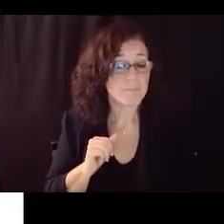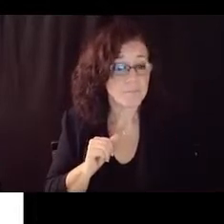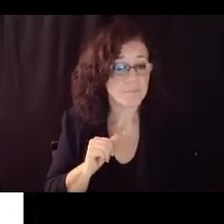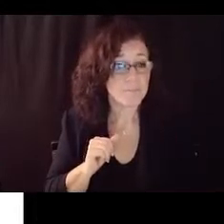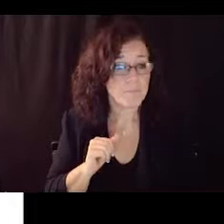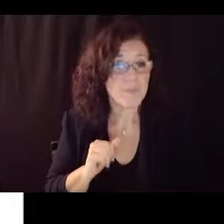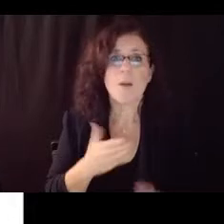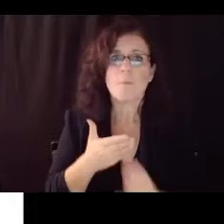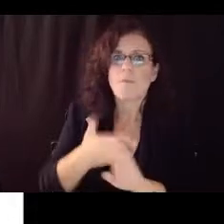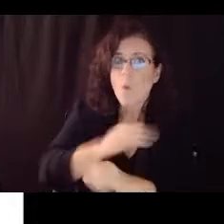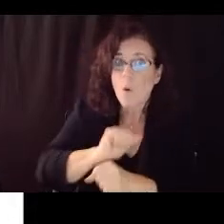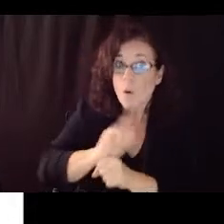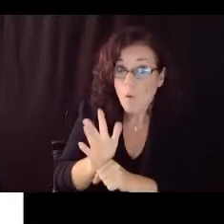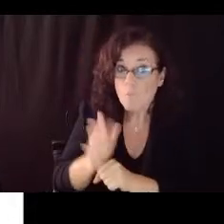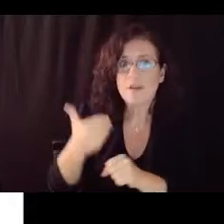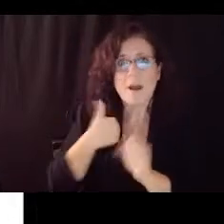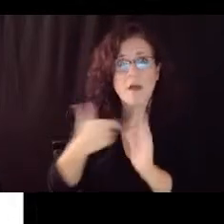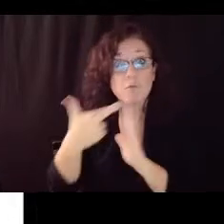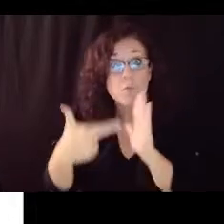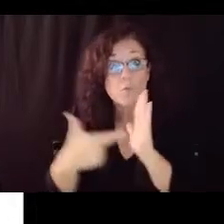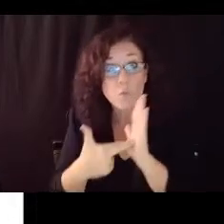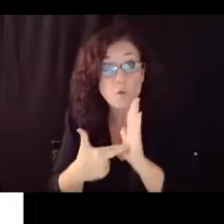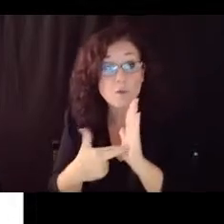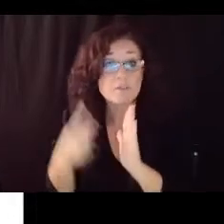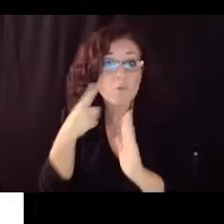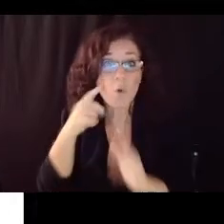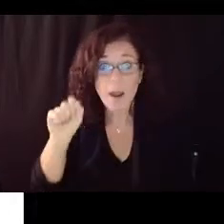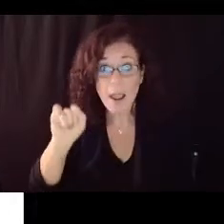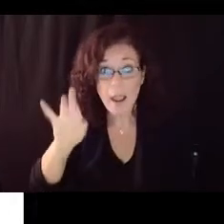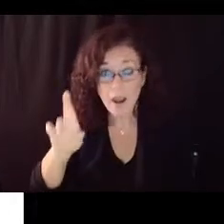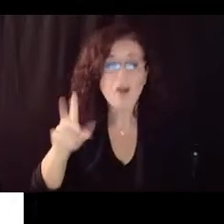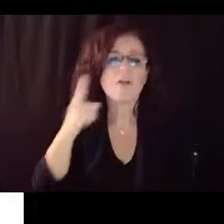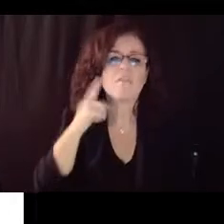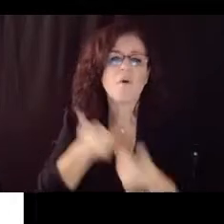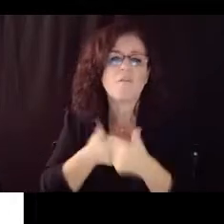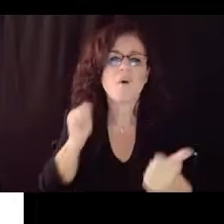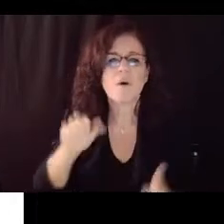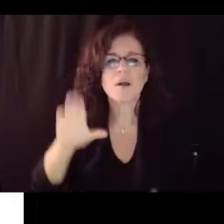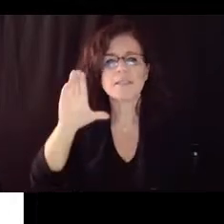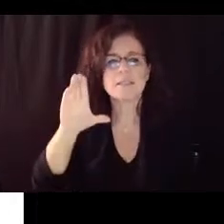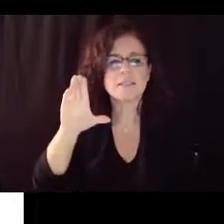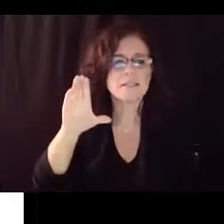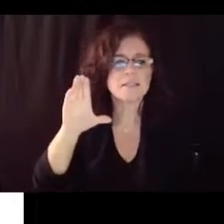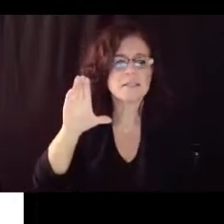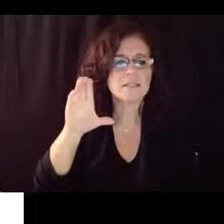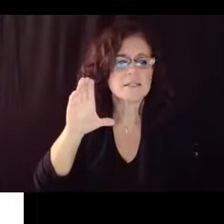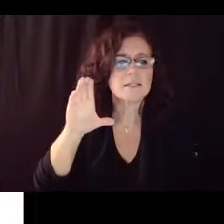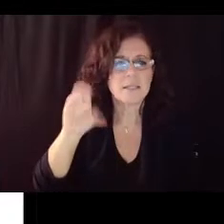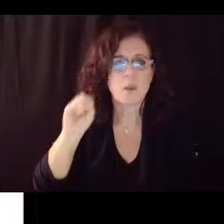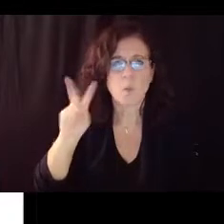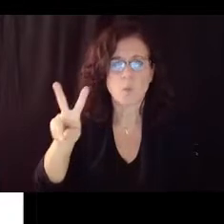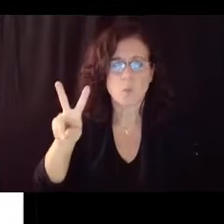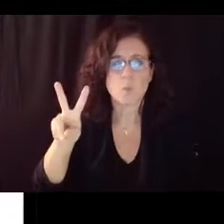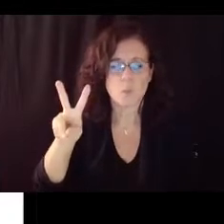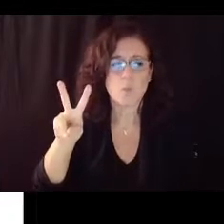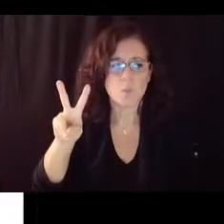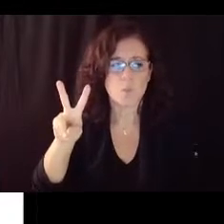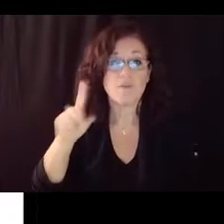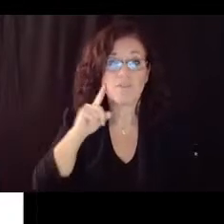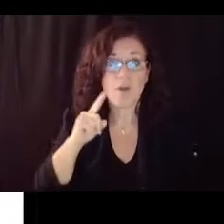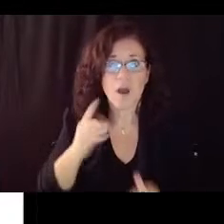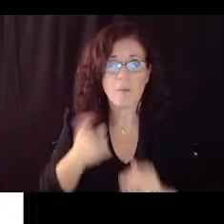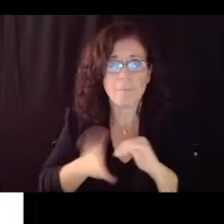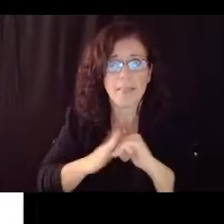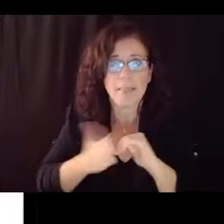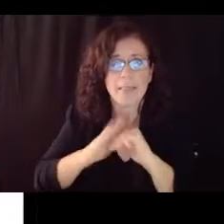classrooms uh were set to try and keep carbon dioxide the kids were exhaling from building up in the room um but they were actually set